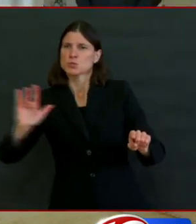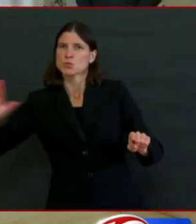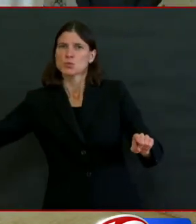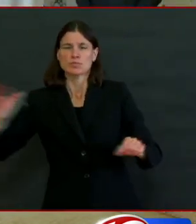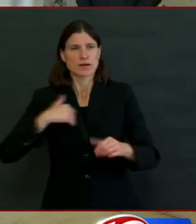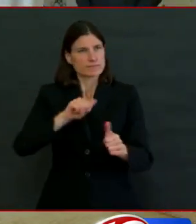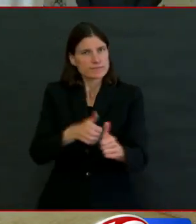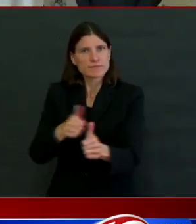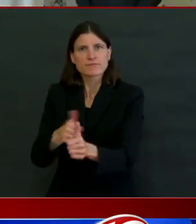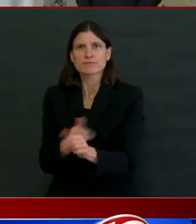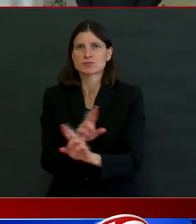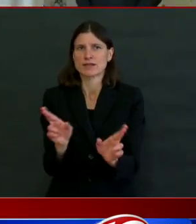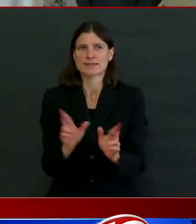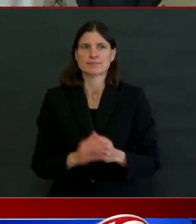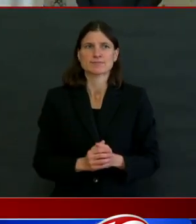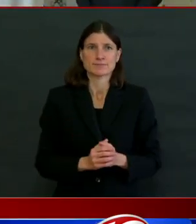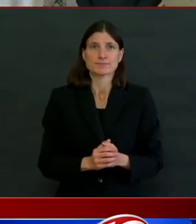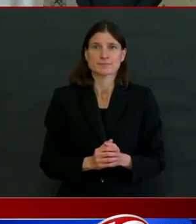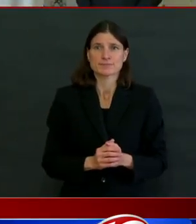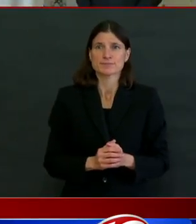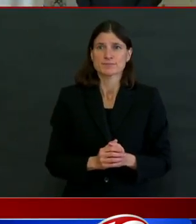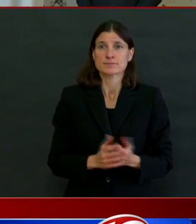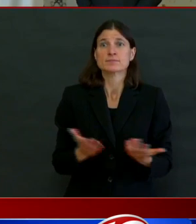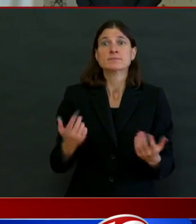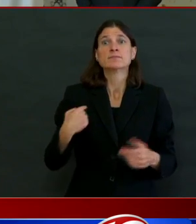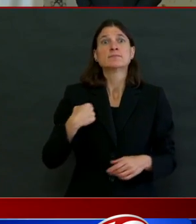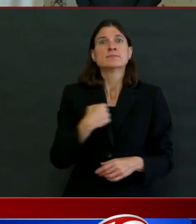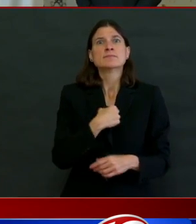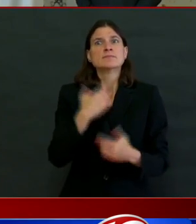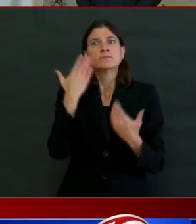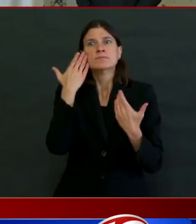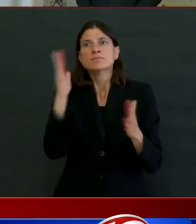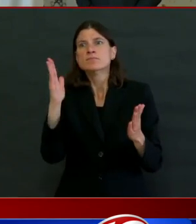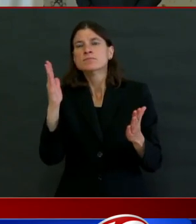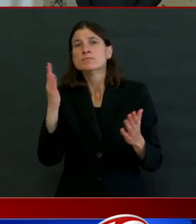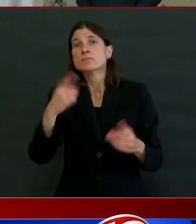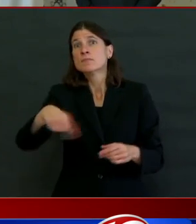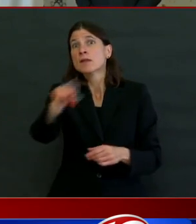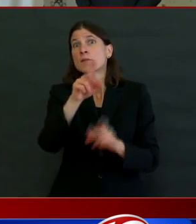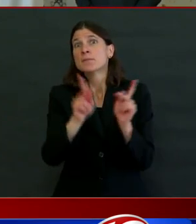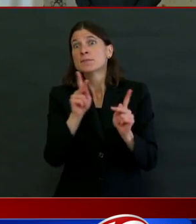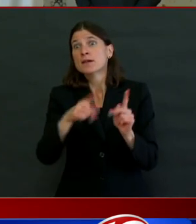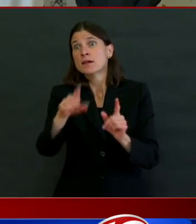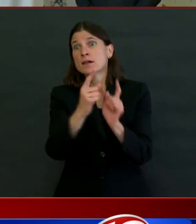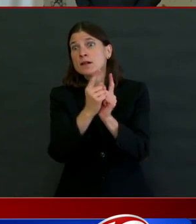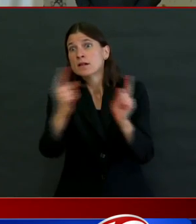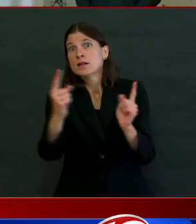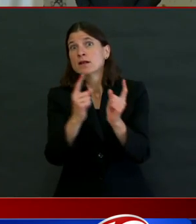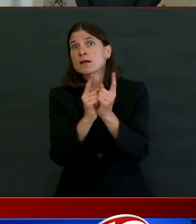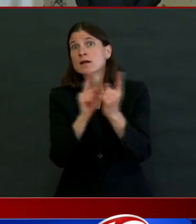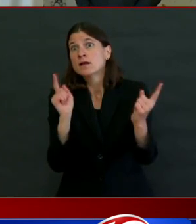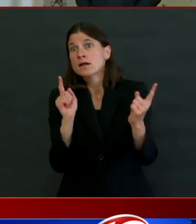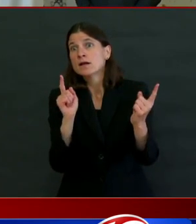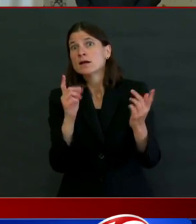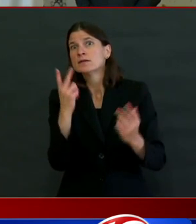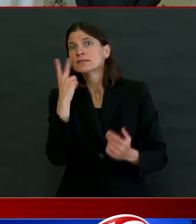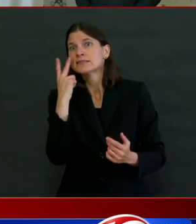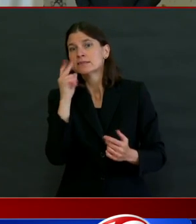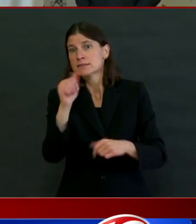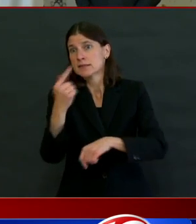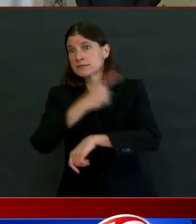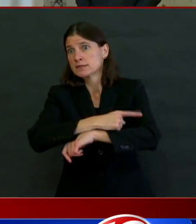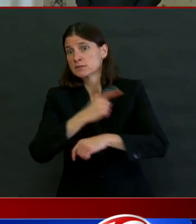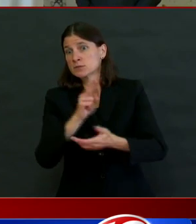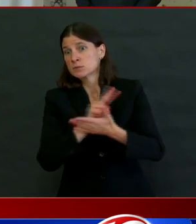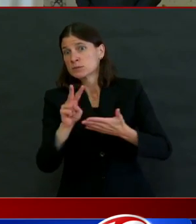benefit of the social distancing for about maybe 10 days after it's been in effect. So we really only have three